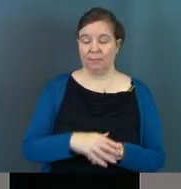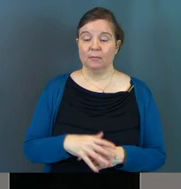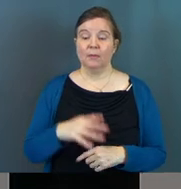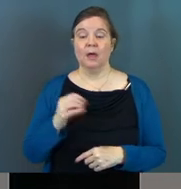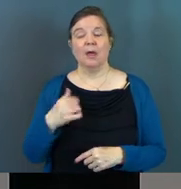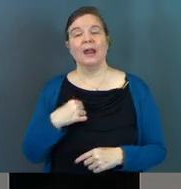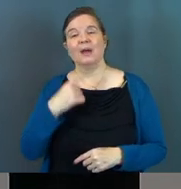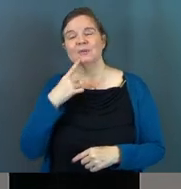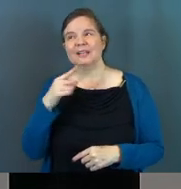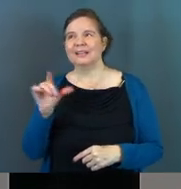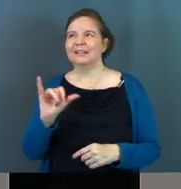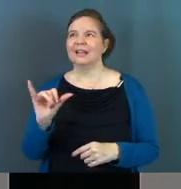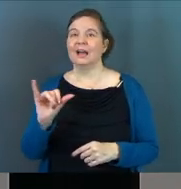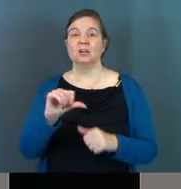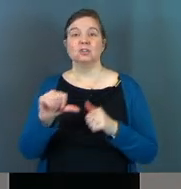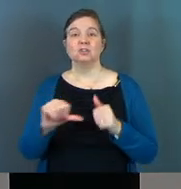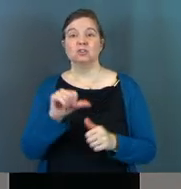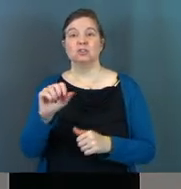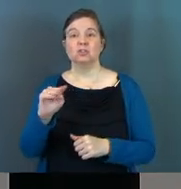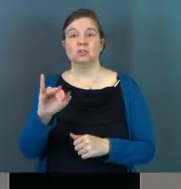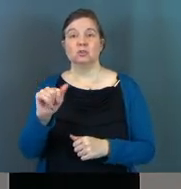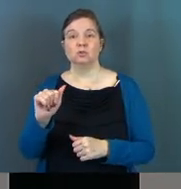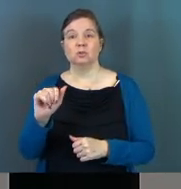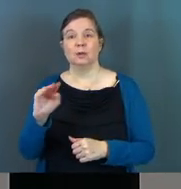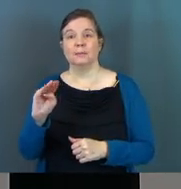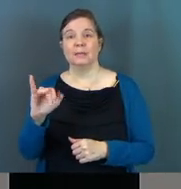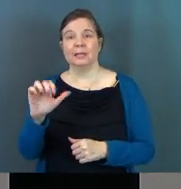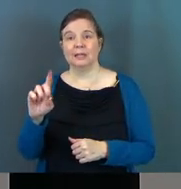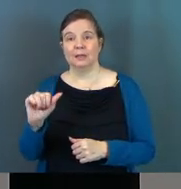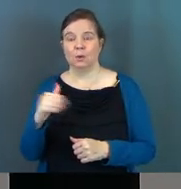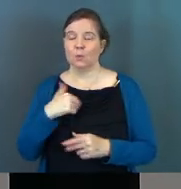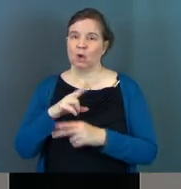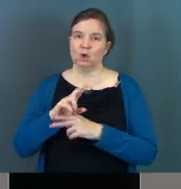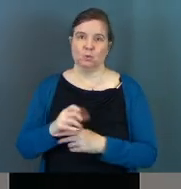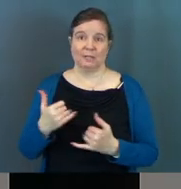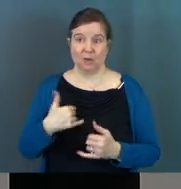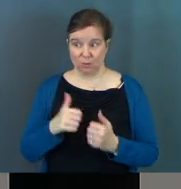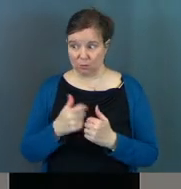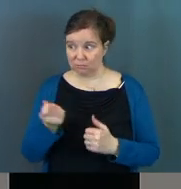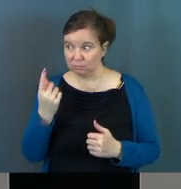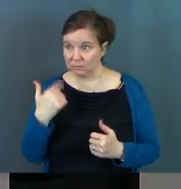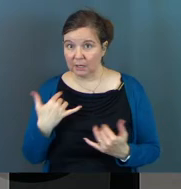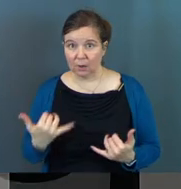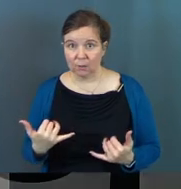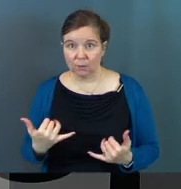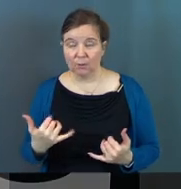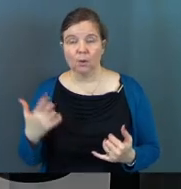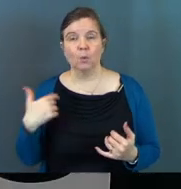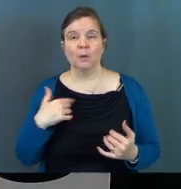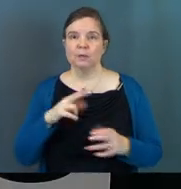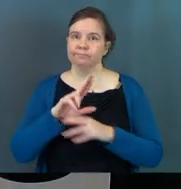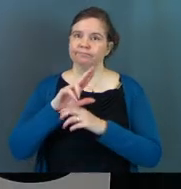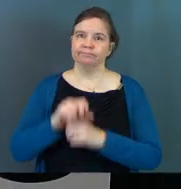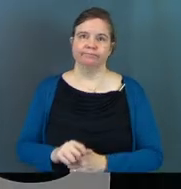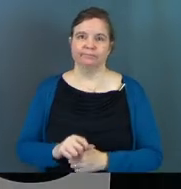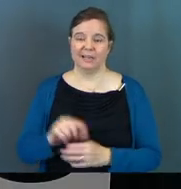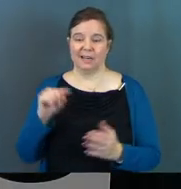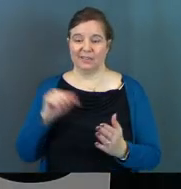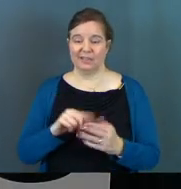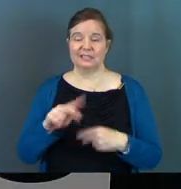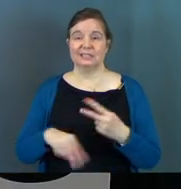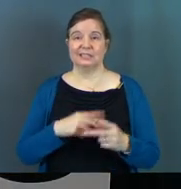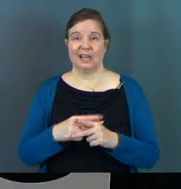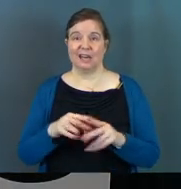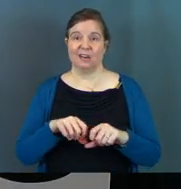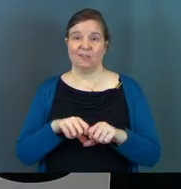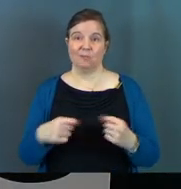And I'd say this, just like social media, we are so used to this. Are you with me right now? We're so used to this